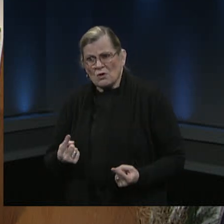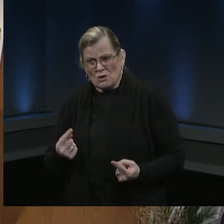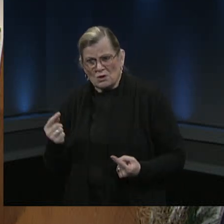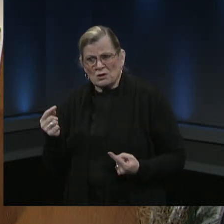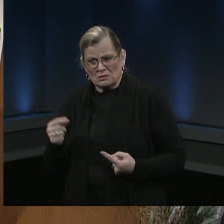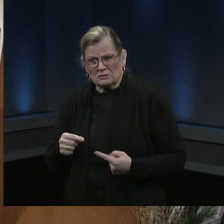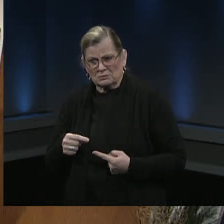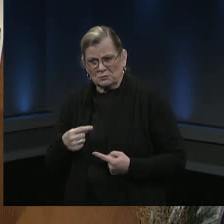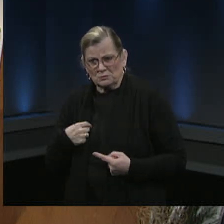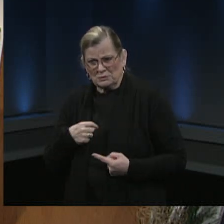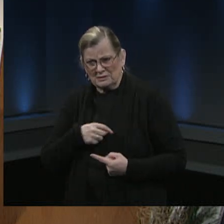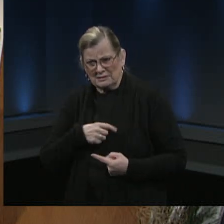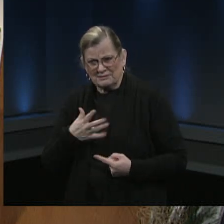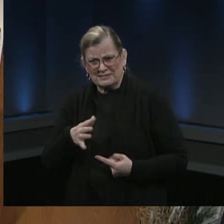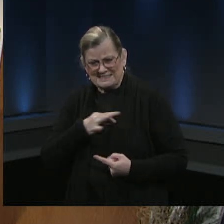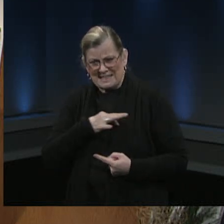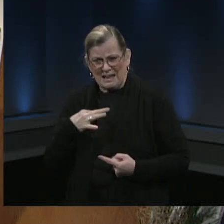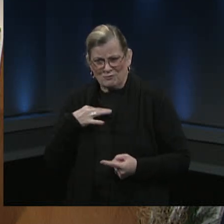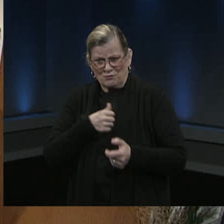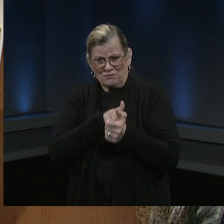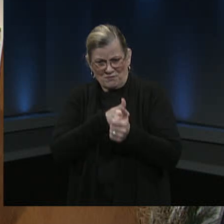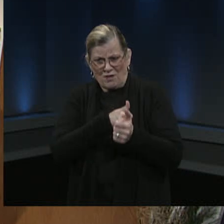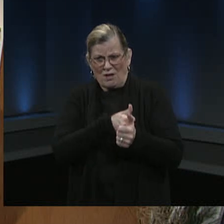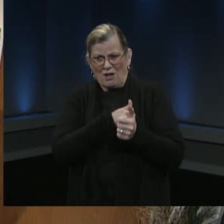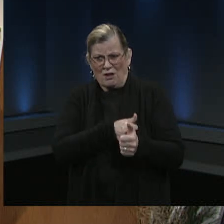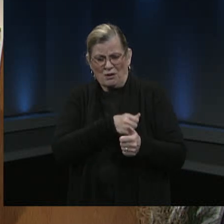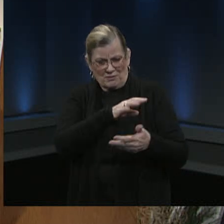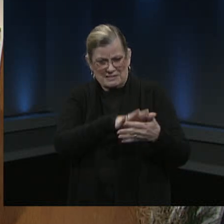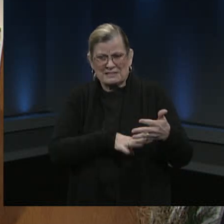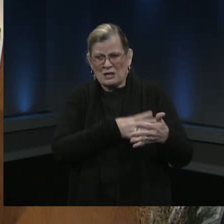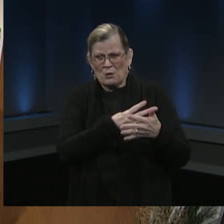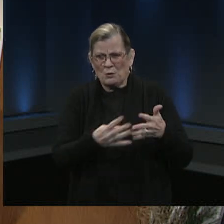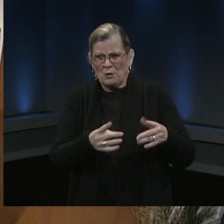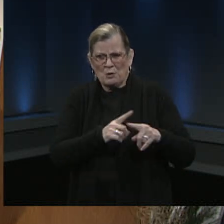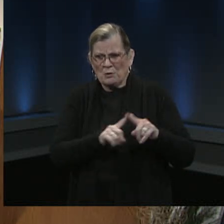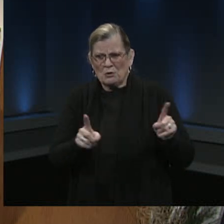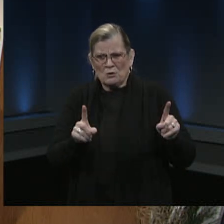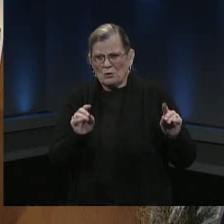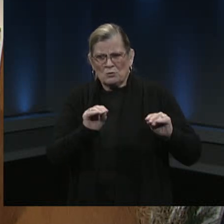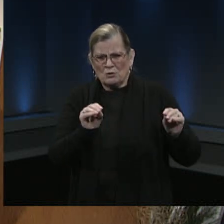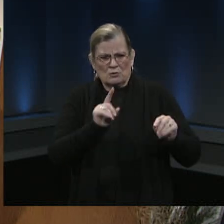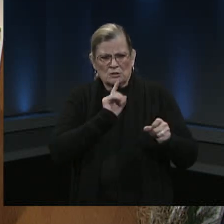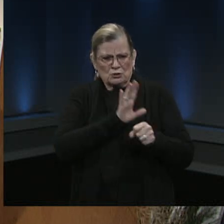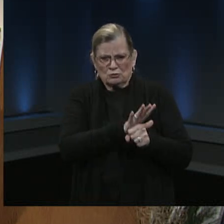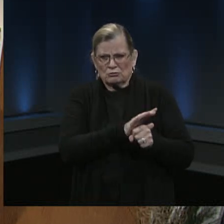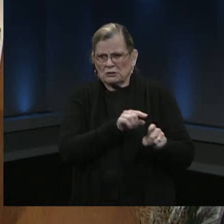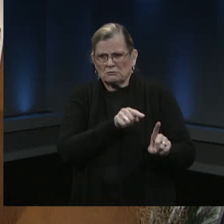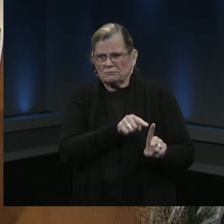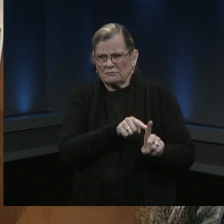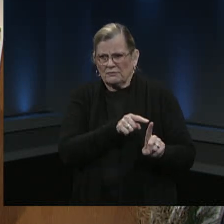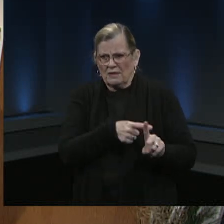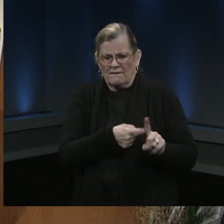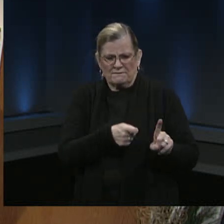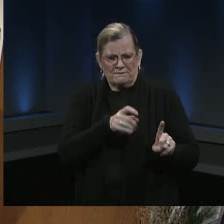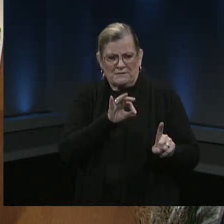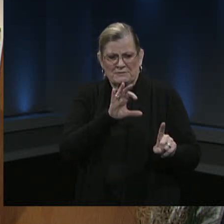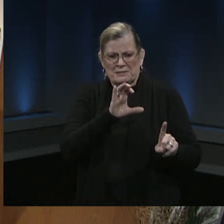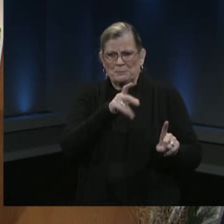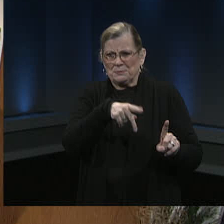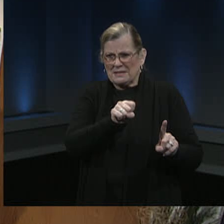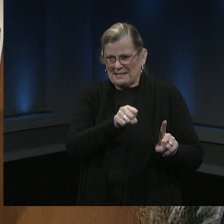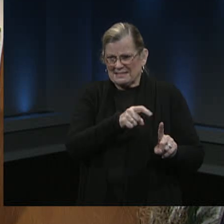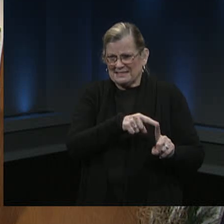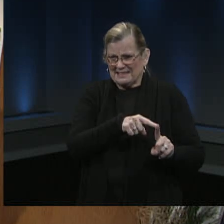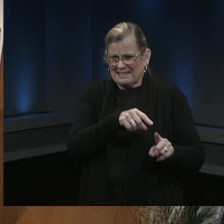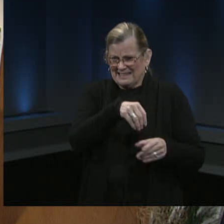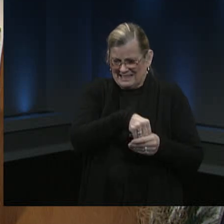schedule, but we don't have any assurance from FCPS that in-person learning